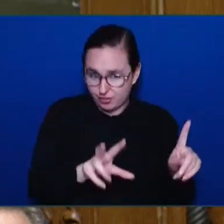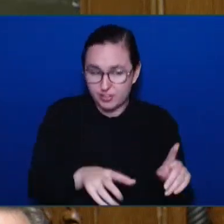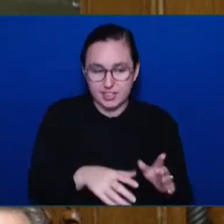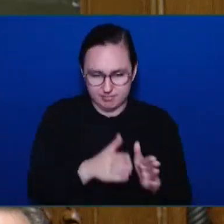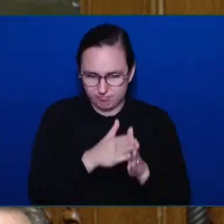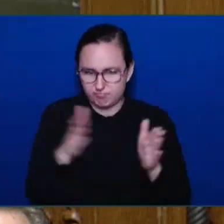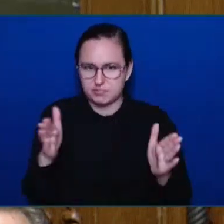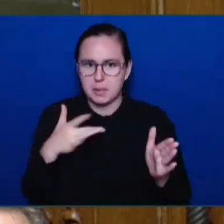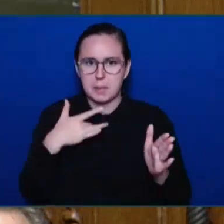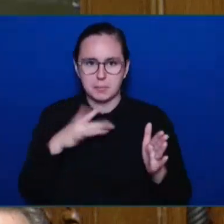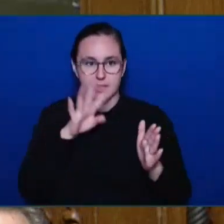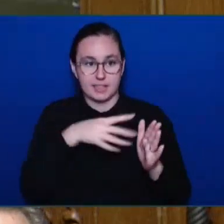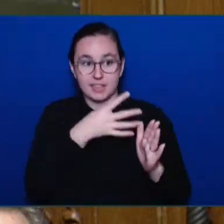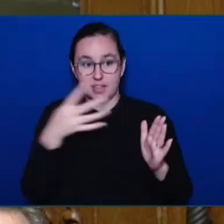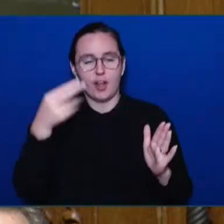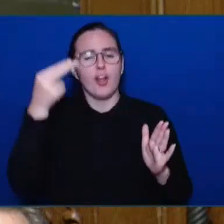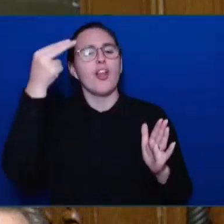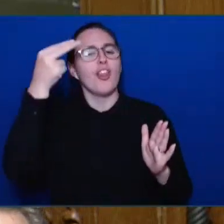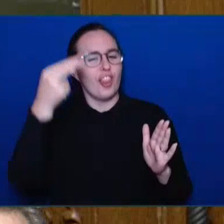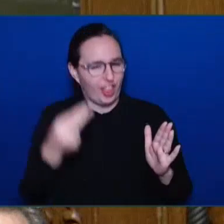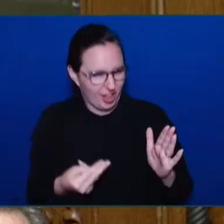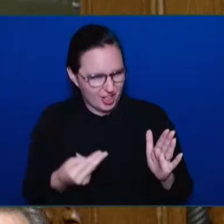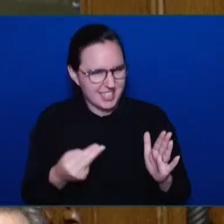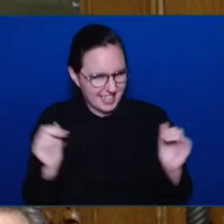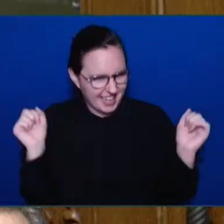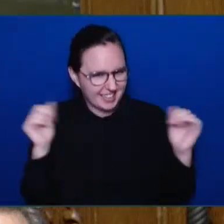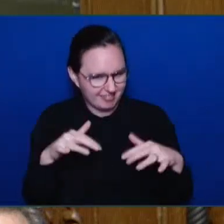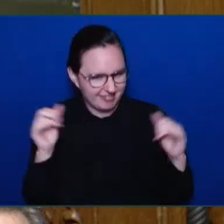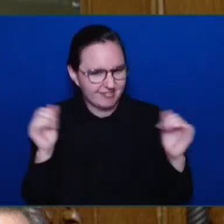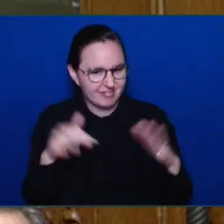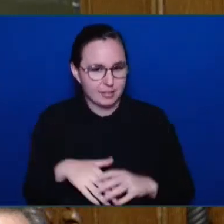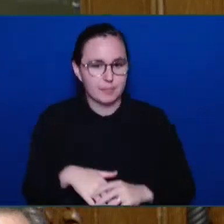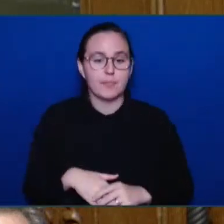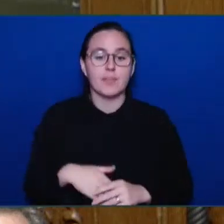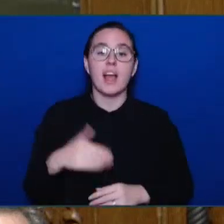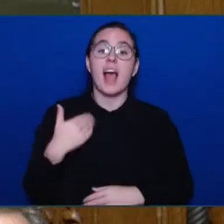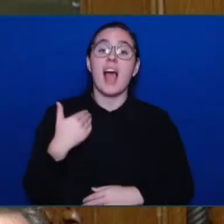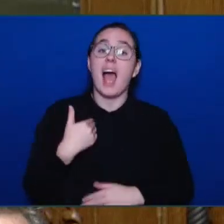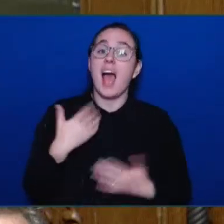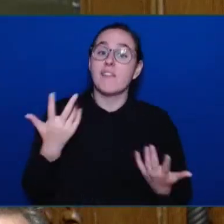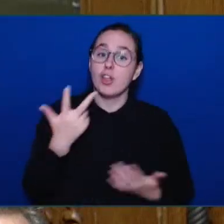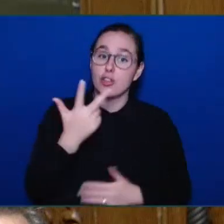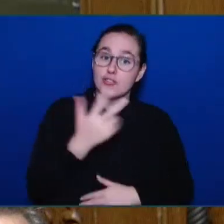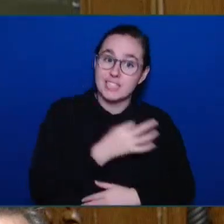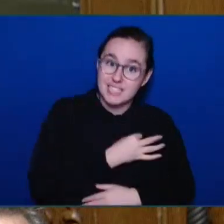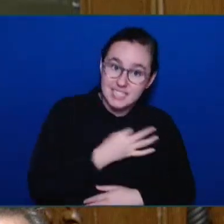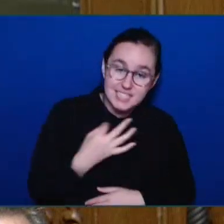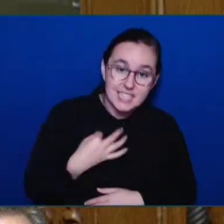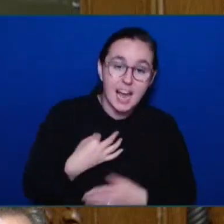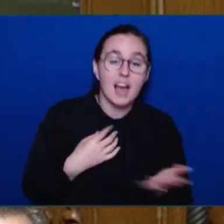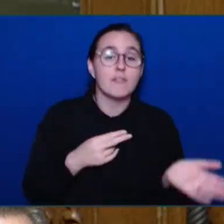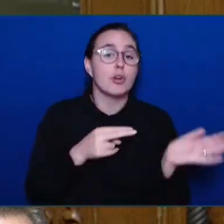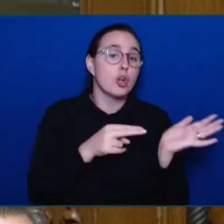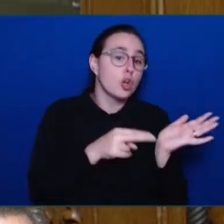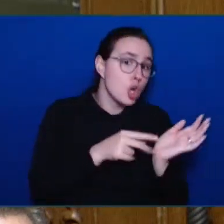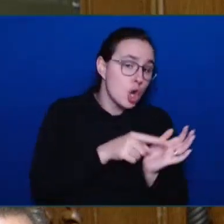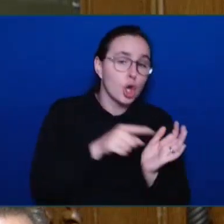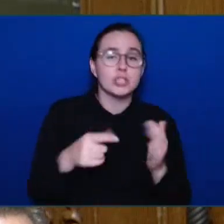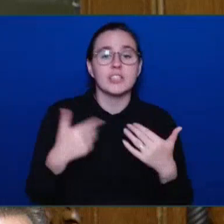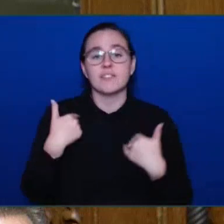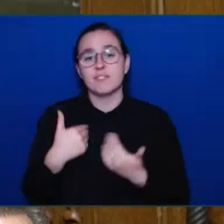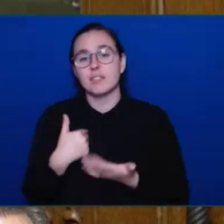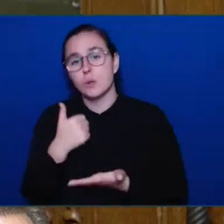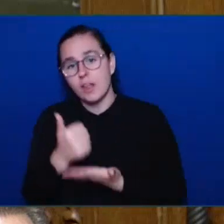professional backgrounds in social work, nursing, physiotherapy, education, rehabilitation, and exercise science.